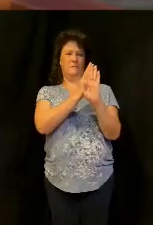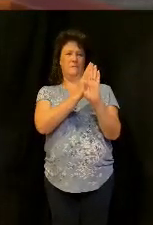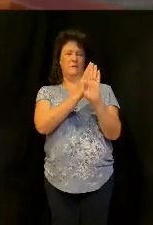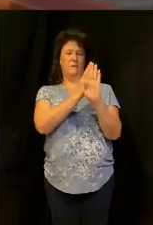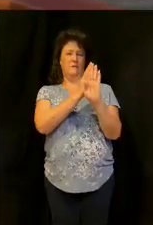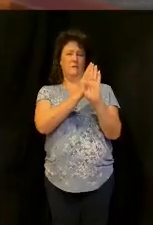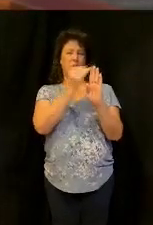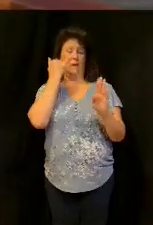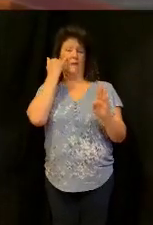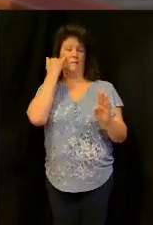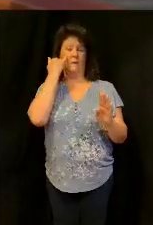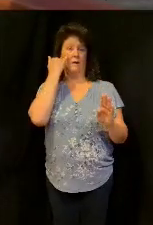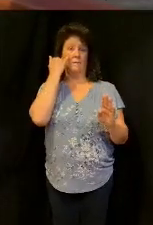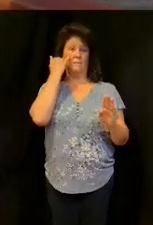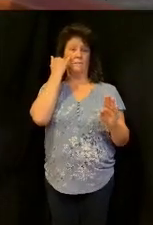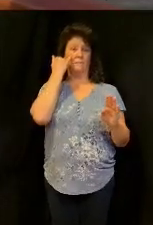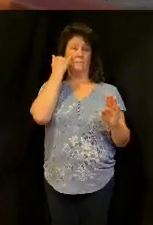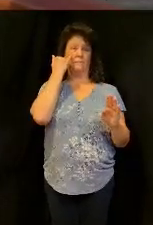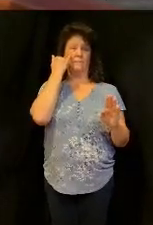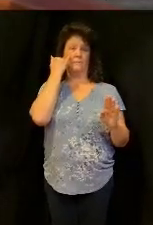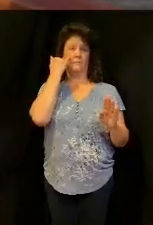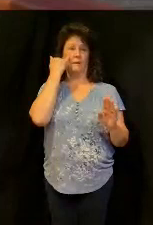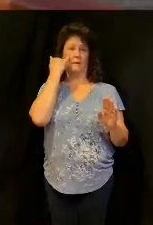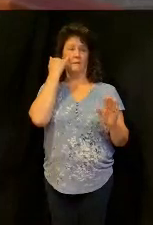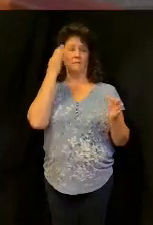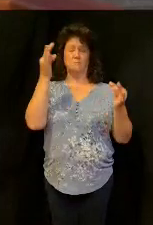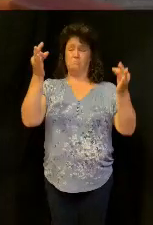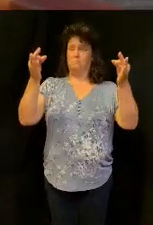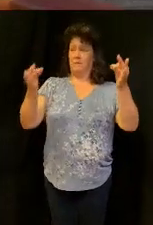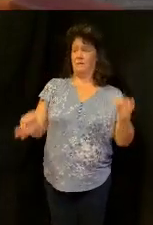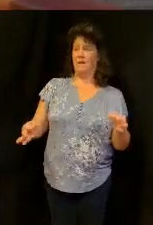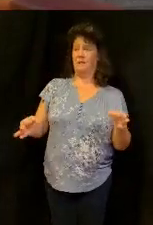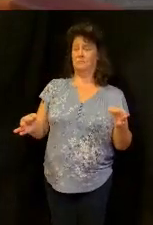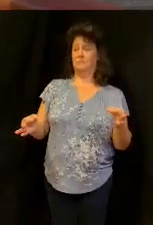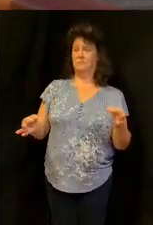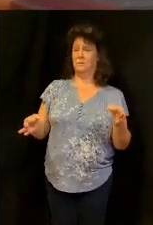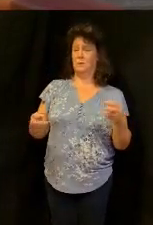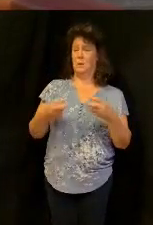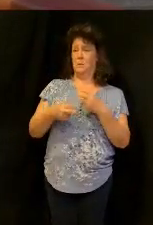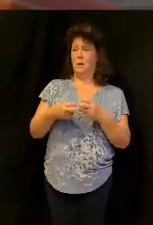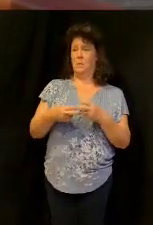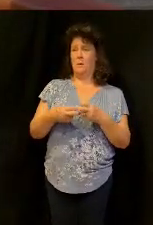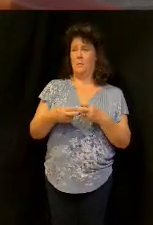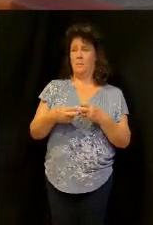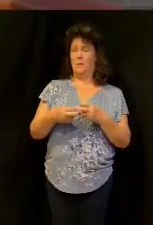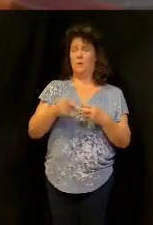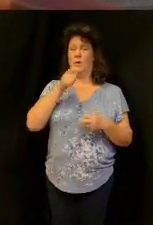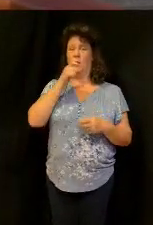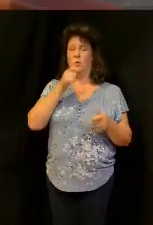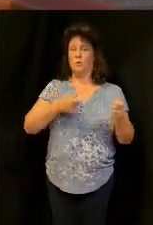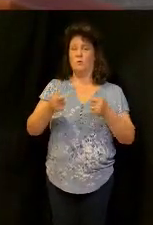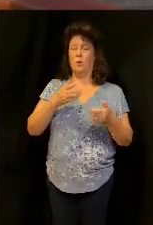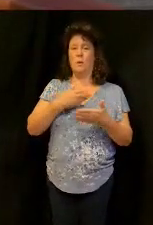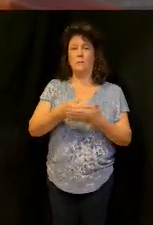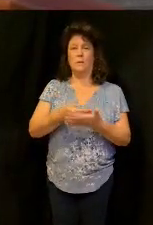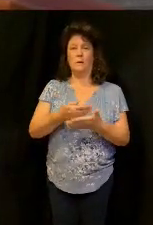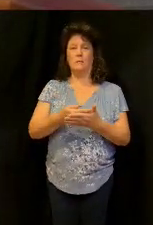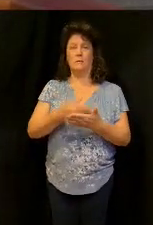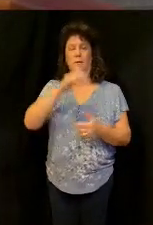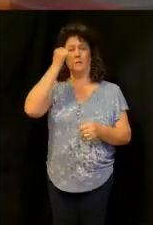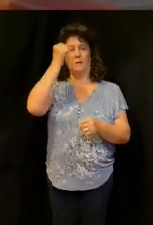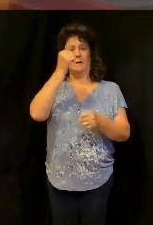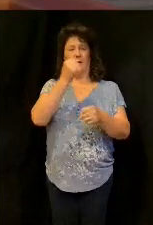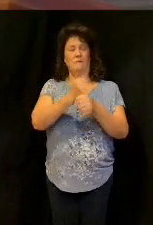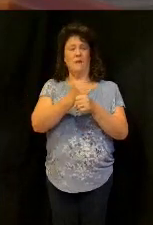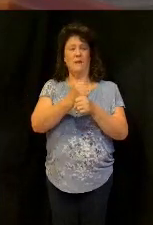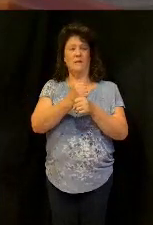If I have to say anything we got to settle the lordship issue with my money. That's what I got to do. Faith in Christ as Savior